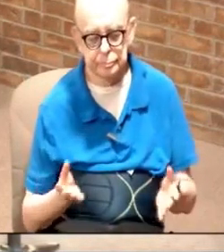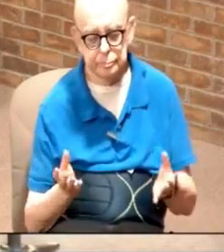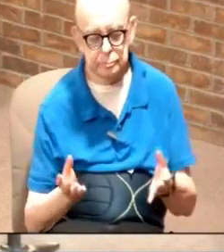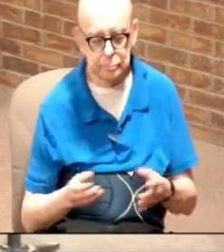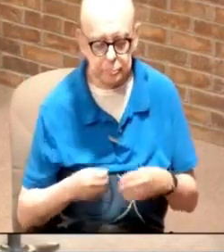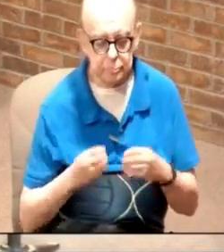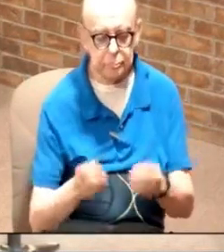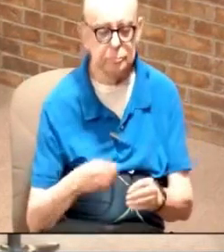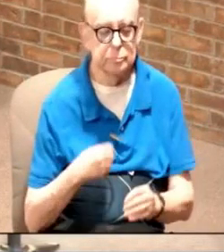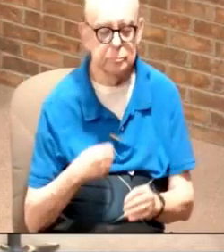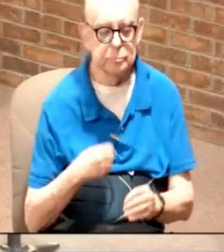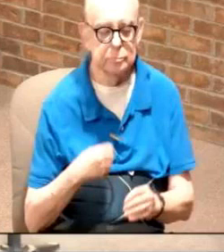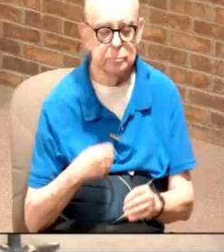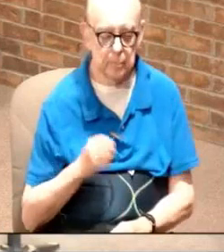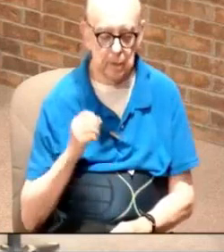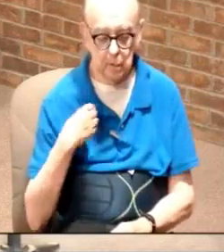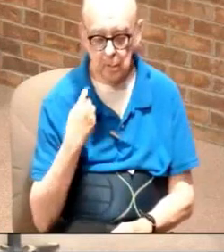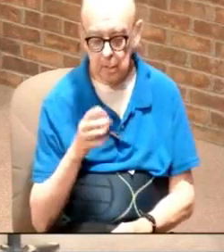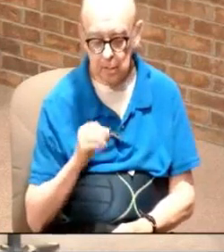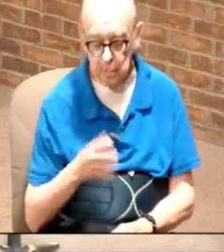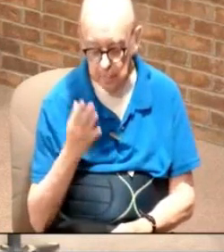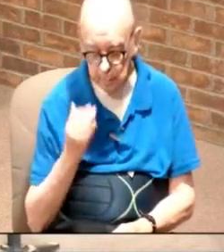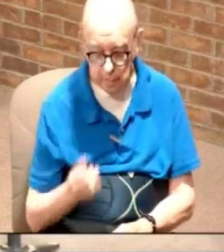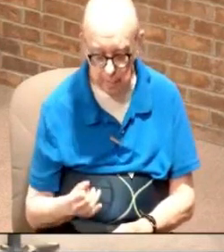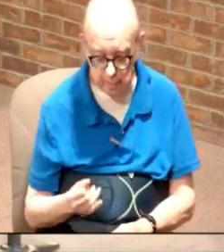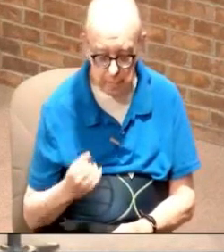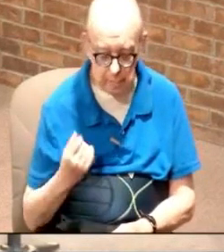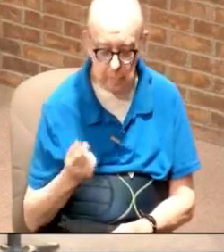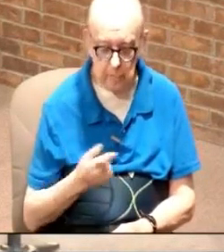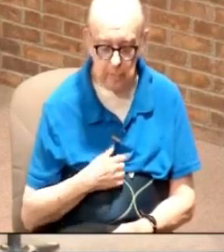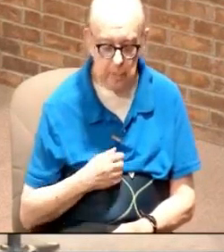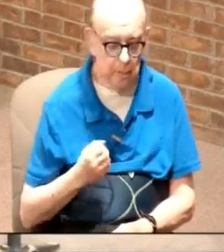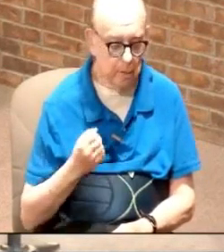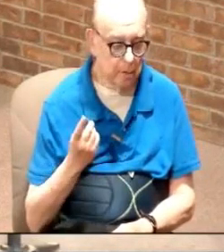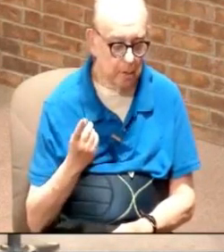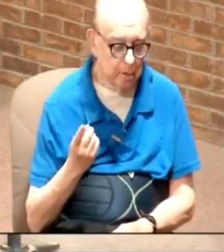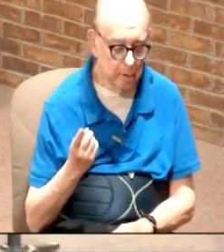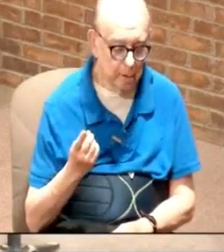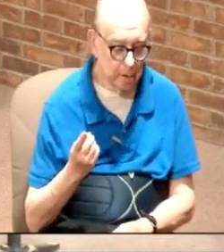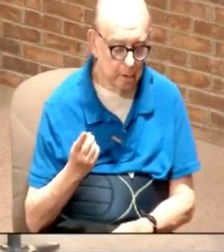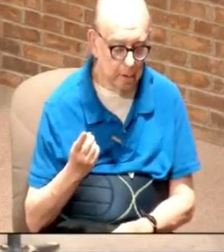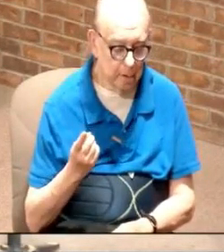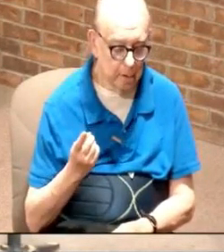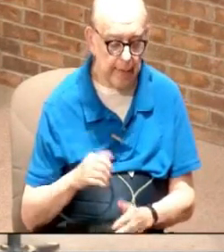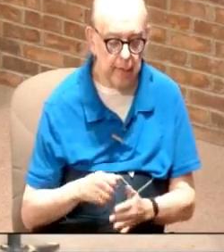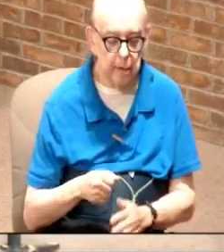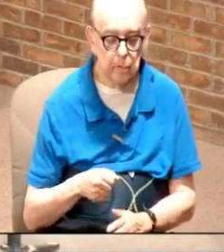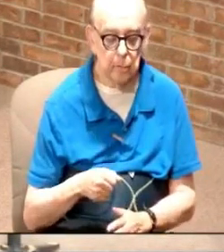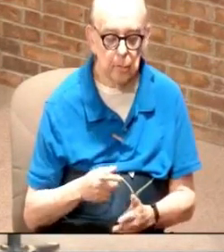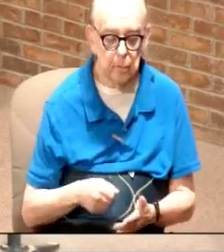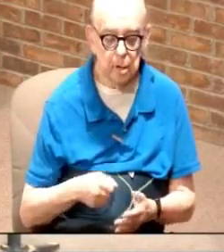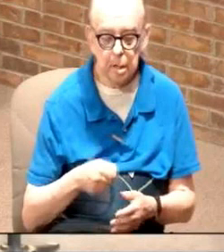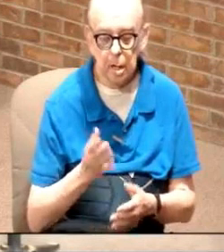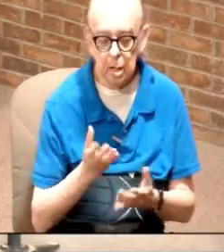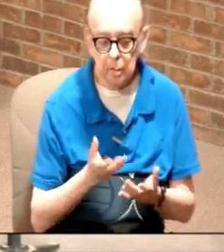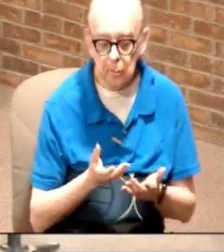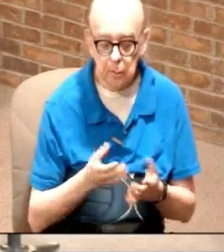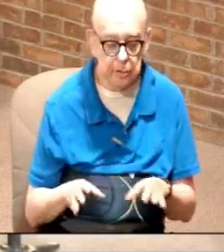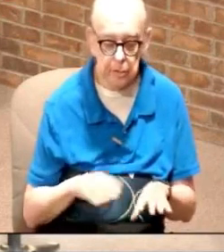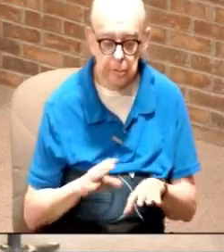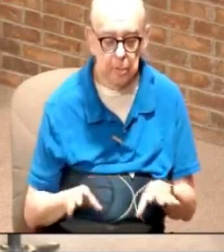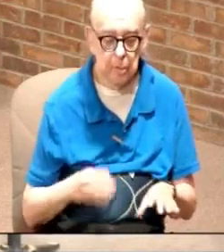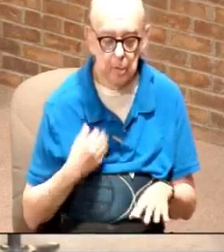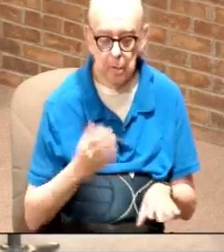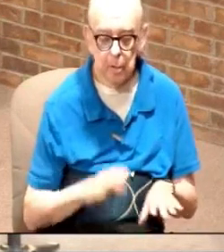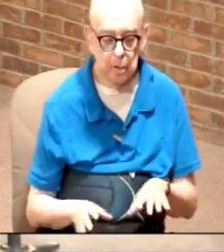wanted to give to us and we lose it because we don't recognize what it is that he's wanting us to do we want to